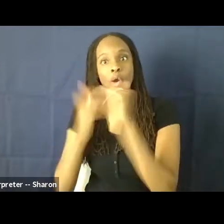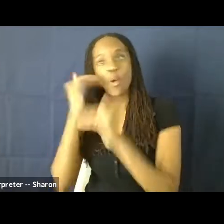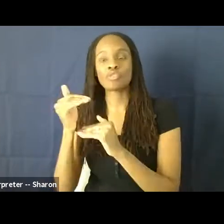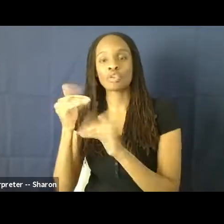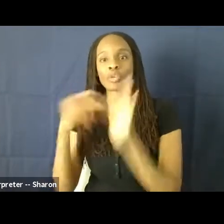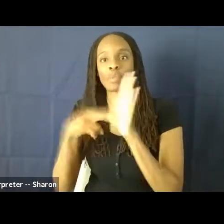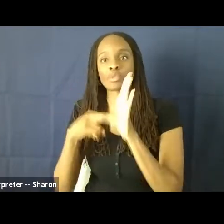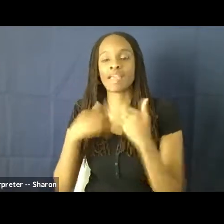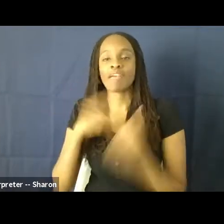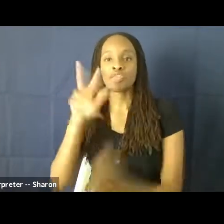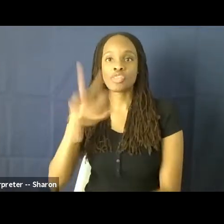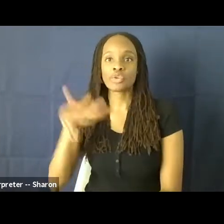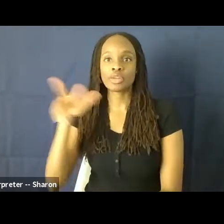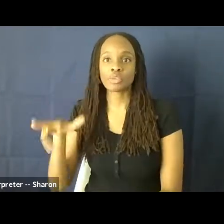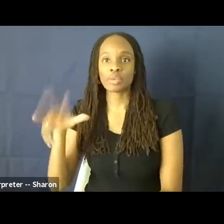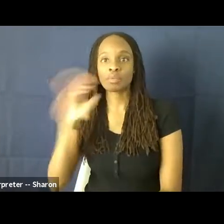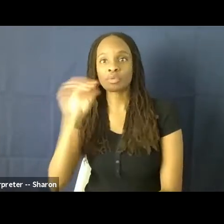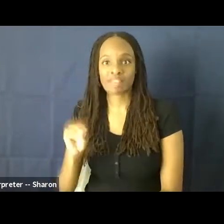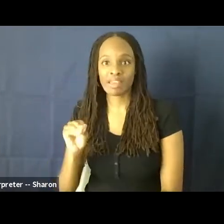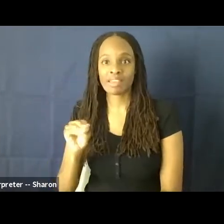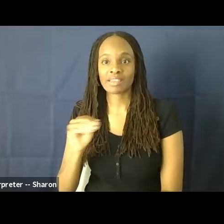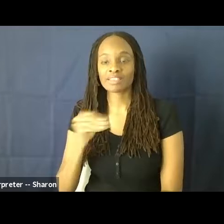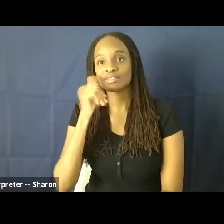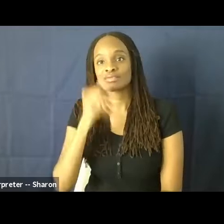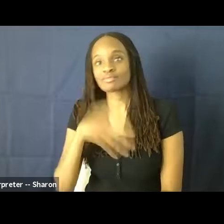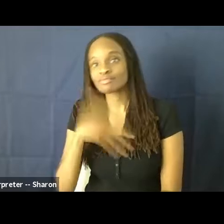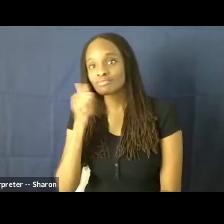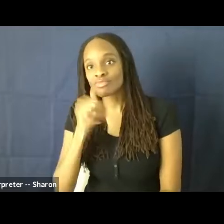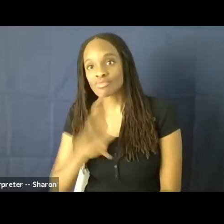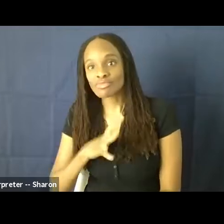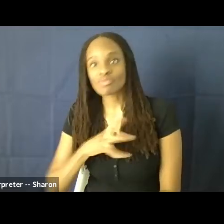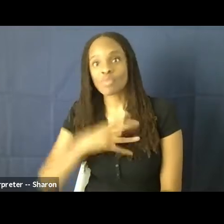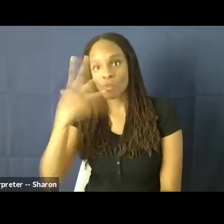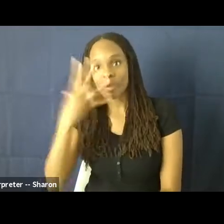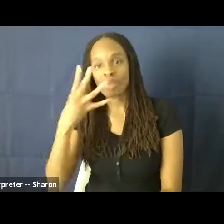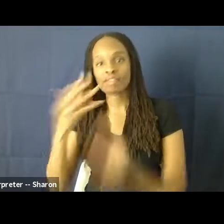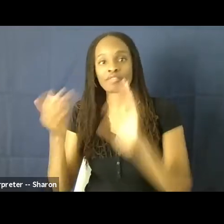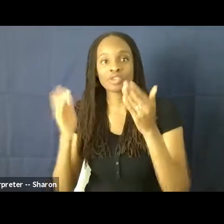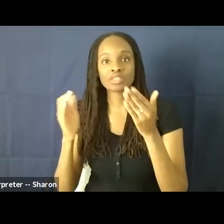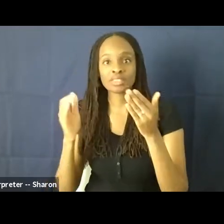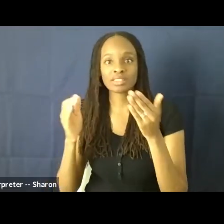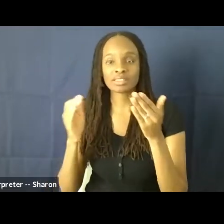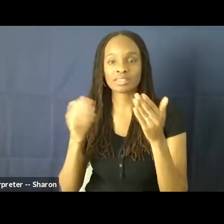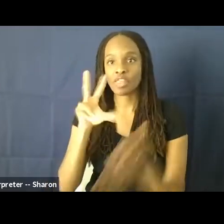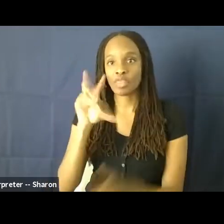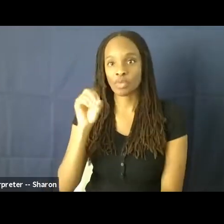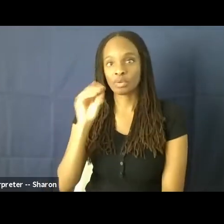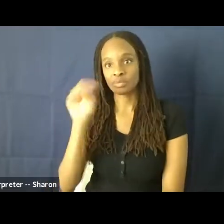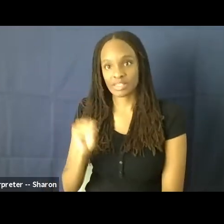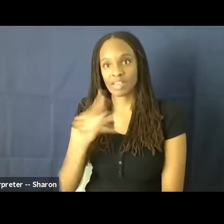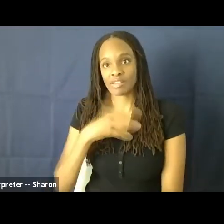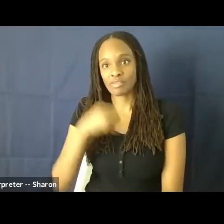female white leads versus 31% of white women in the population at large.